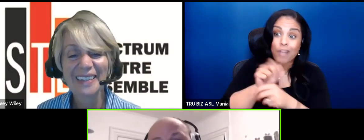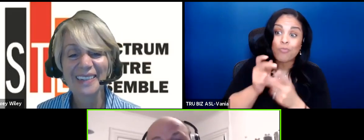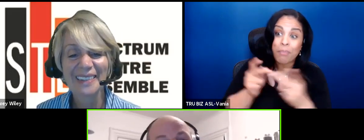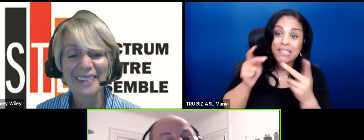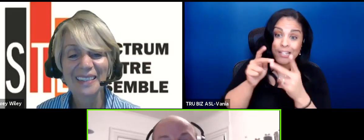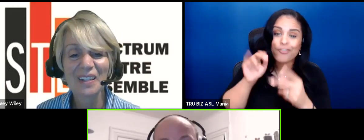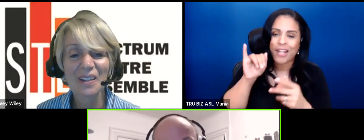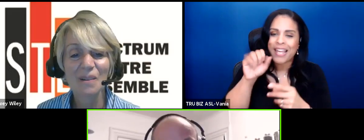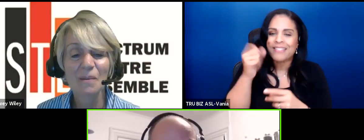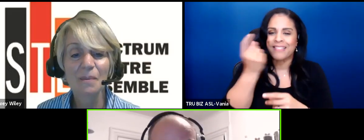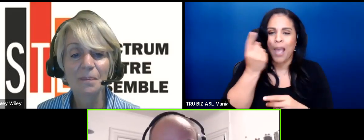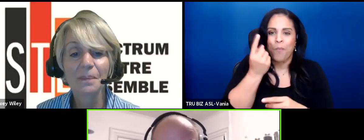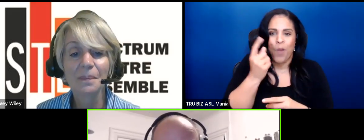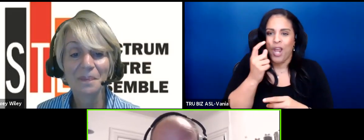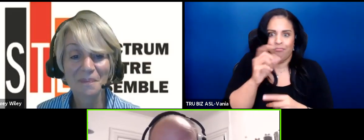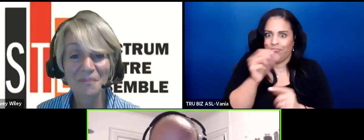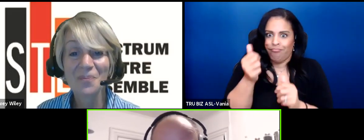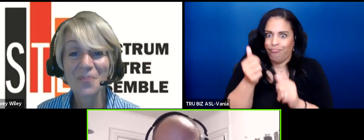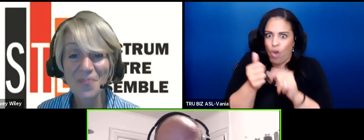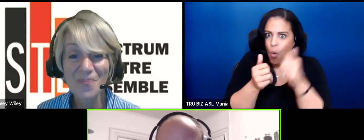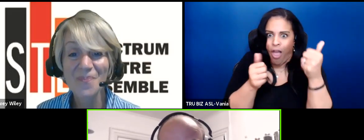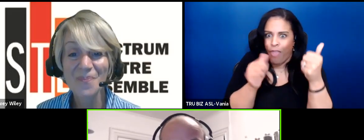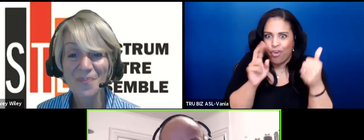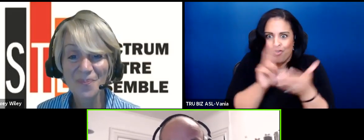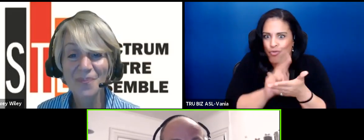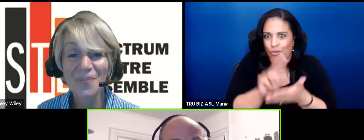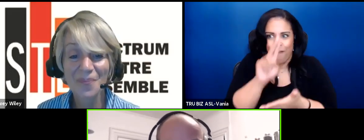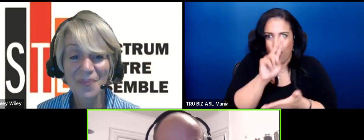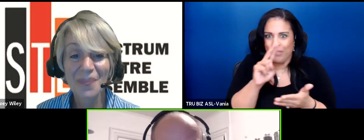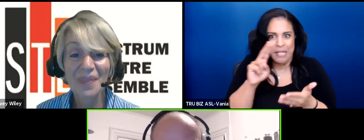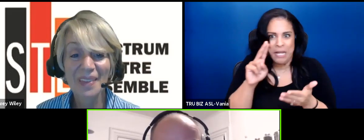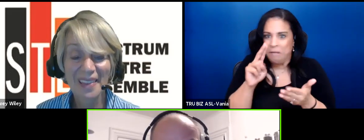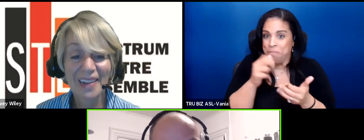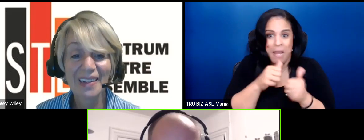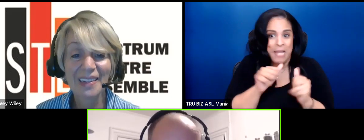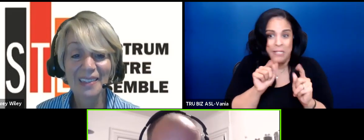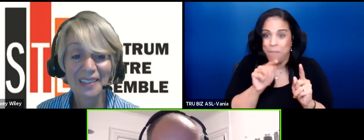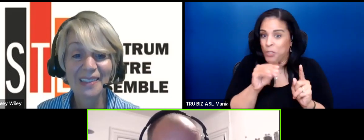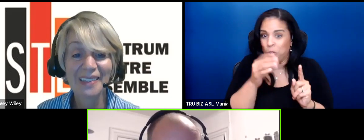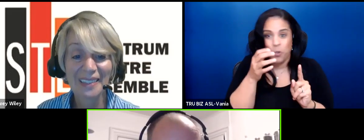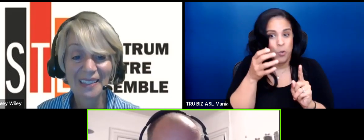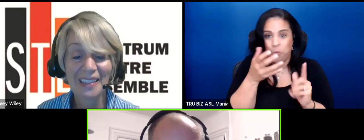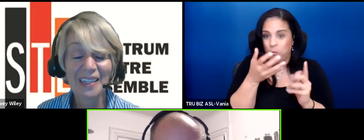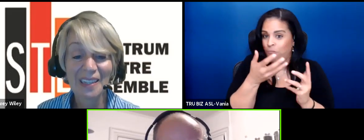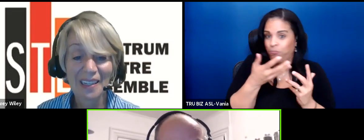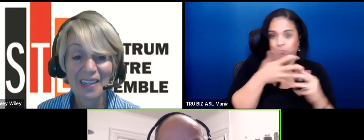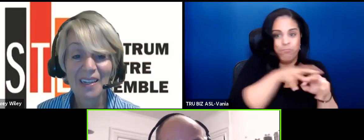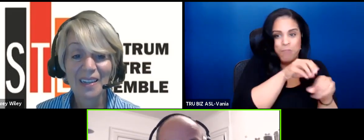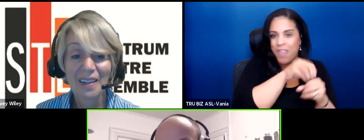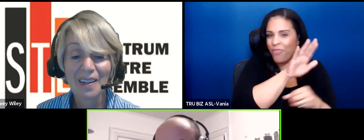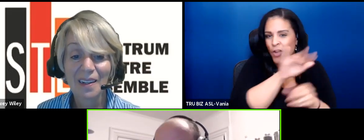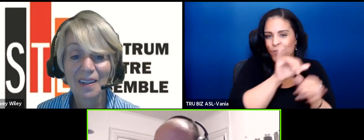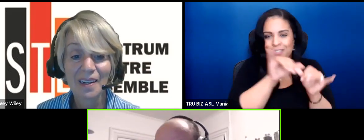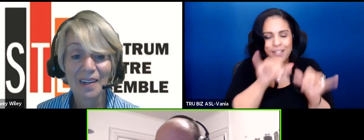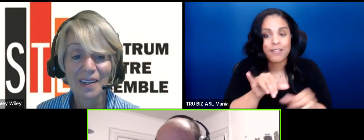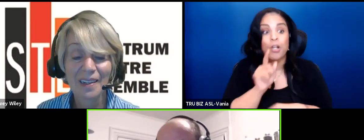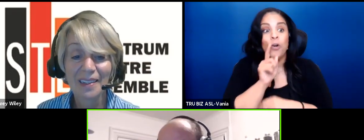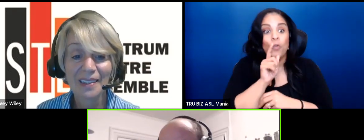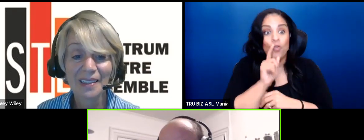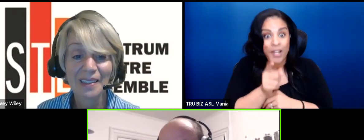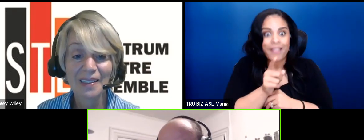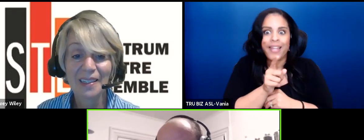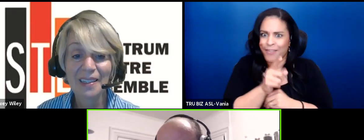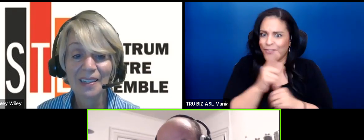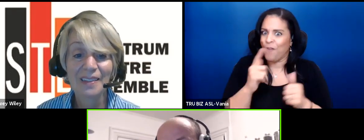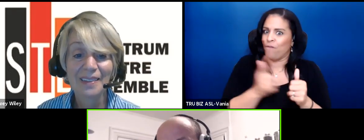actually something that no other university has ever even you know attempted to to to integrate into their system. And it really is like the